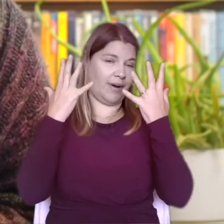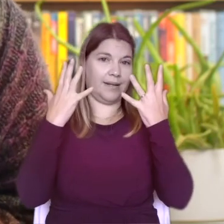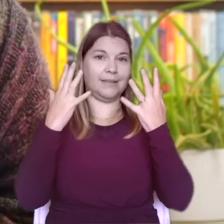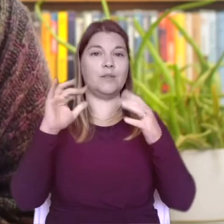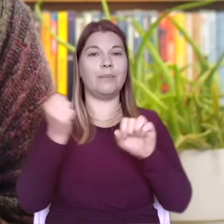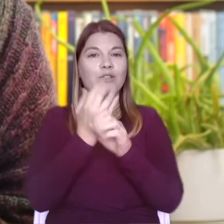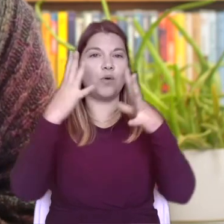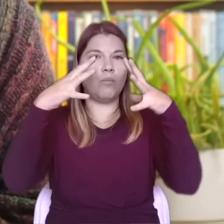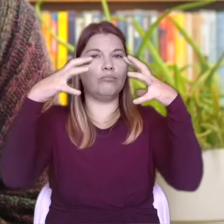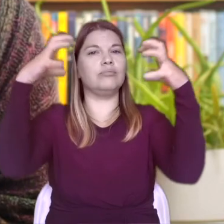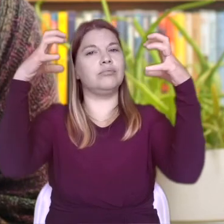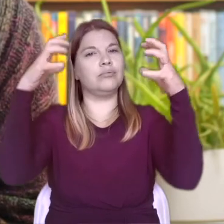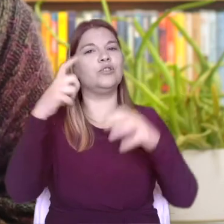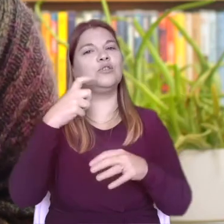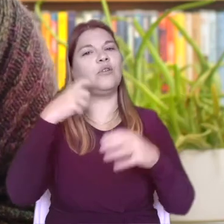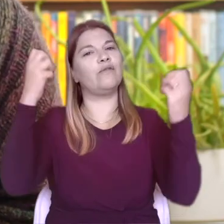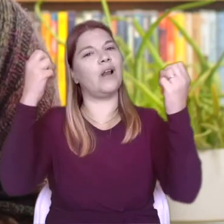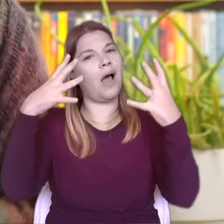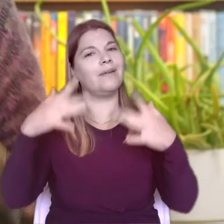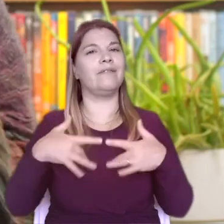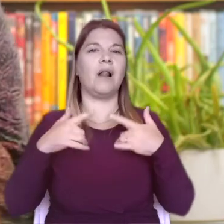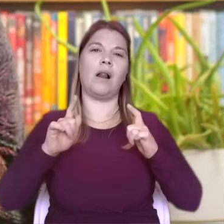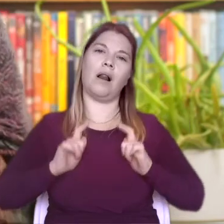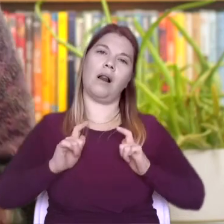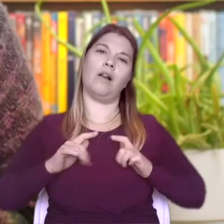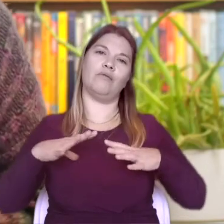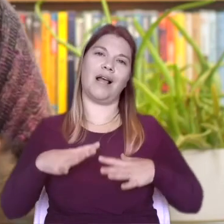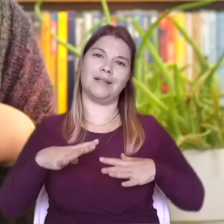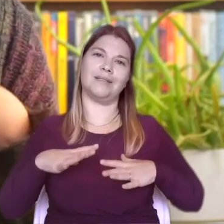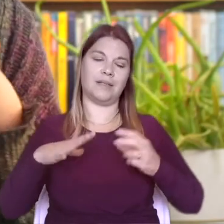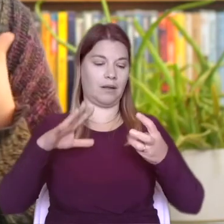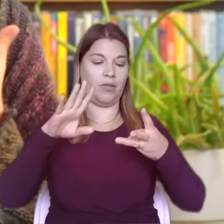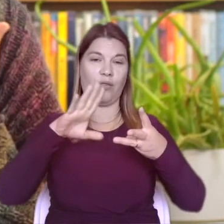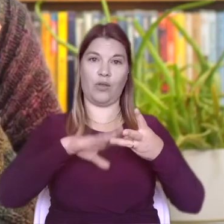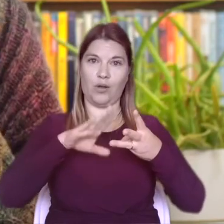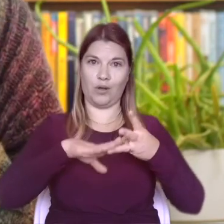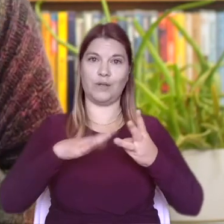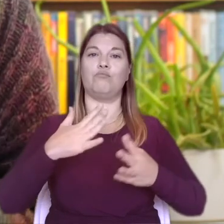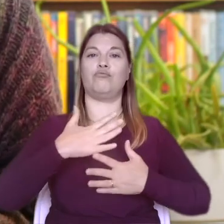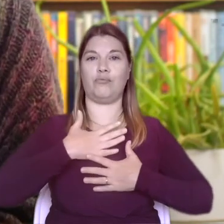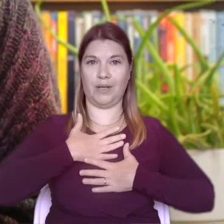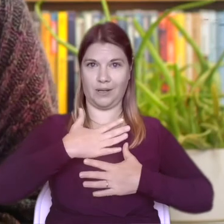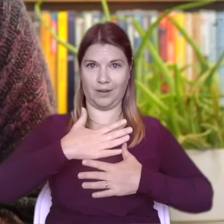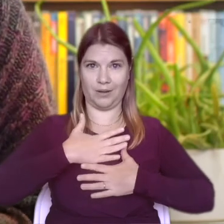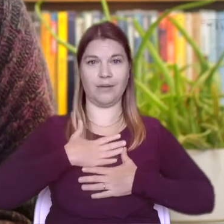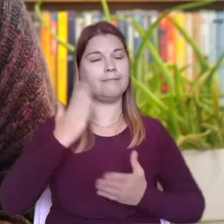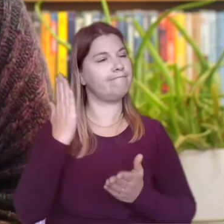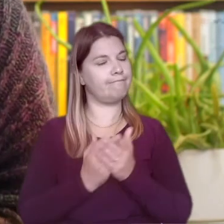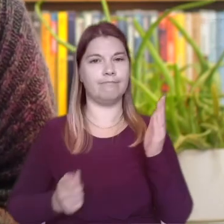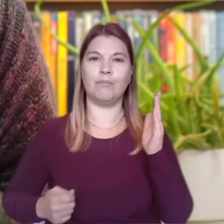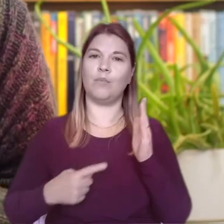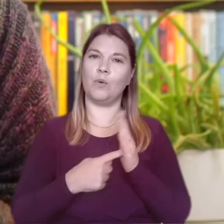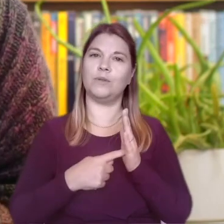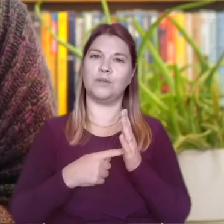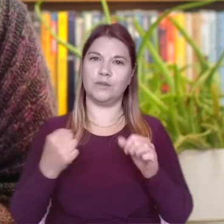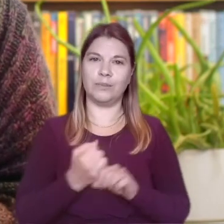place. Step 3. Breathe. Our breathing is important for